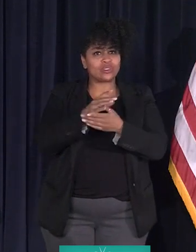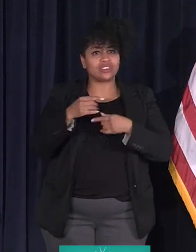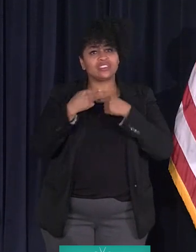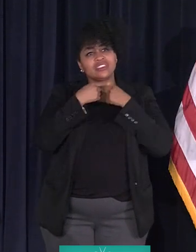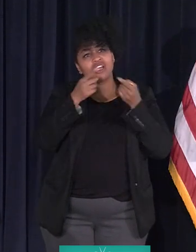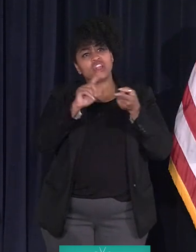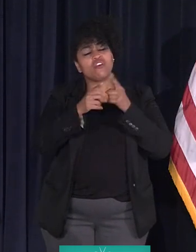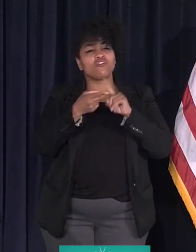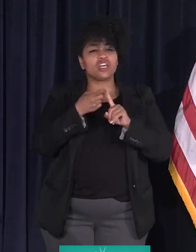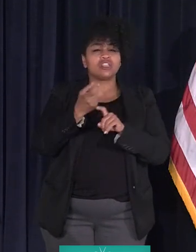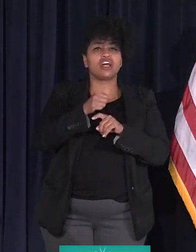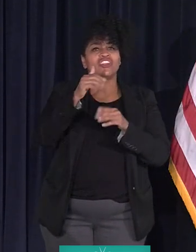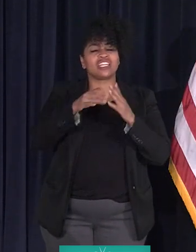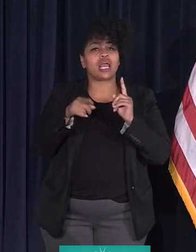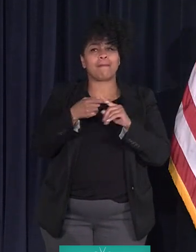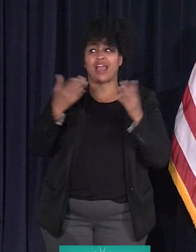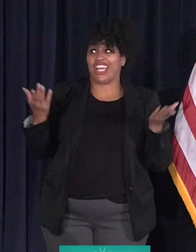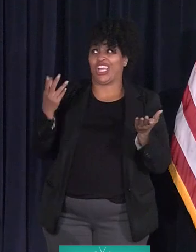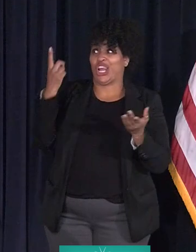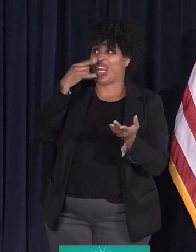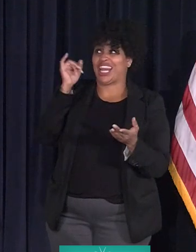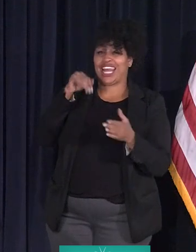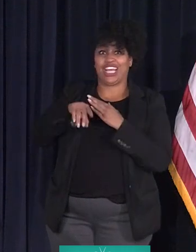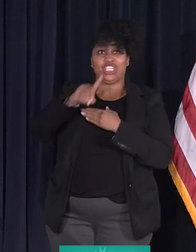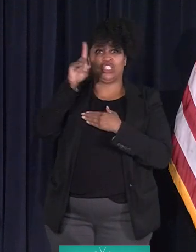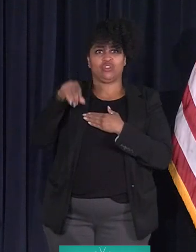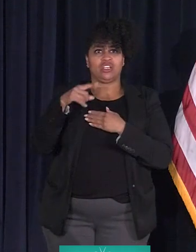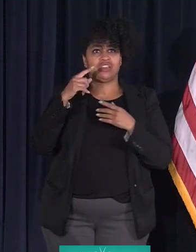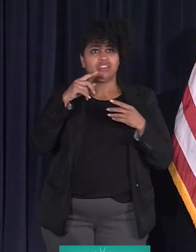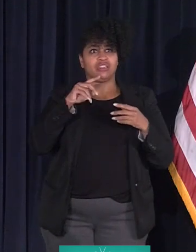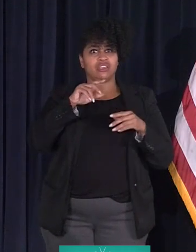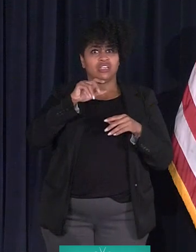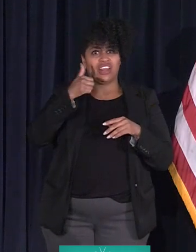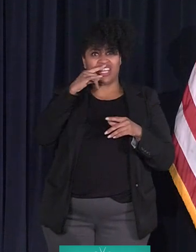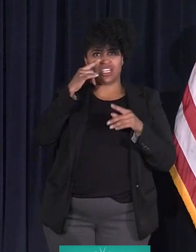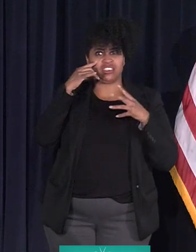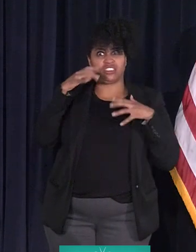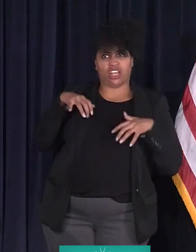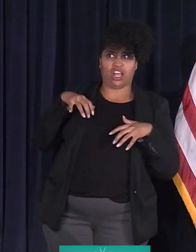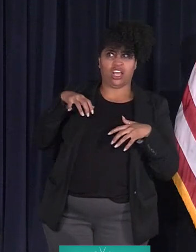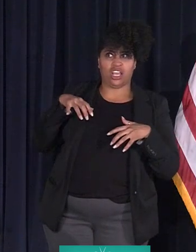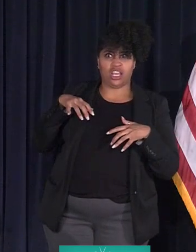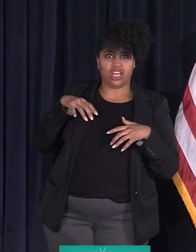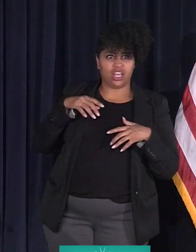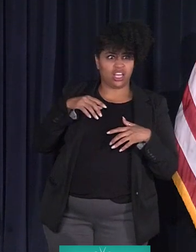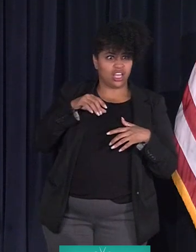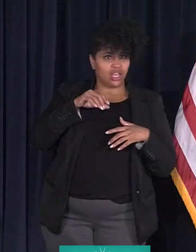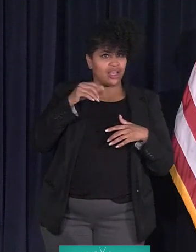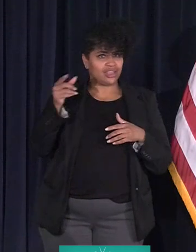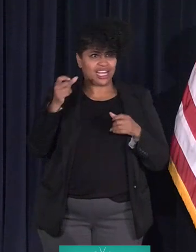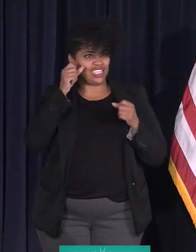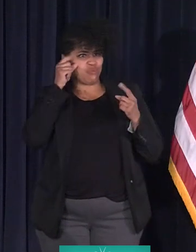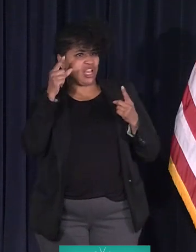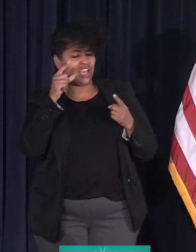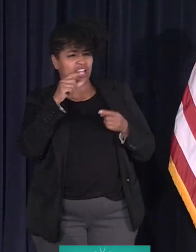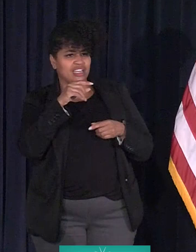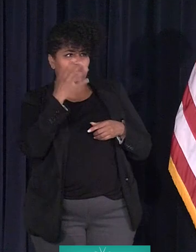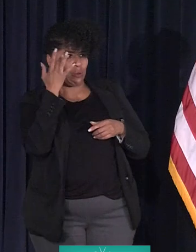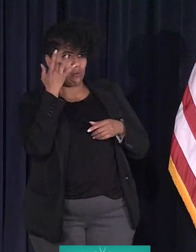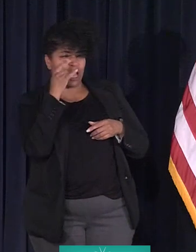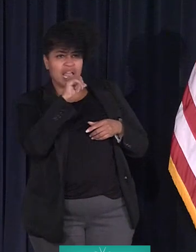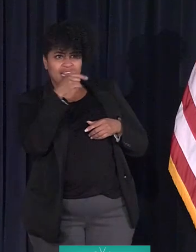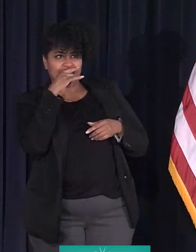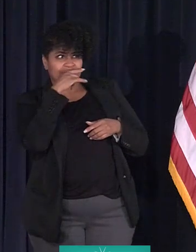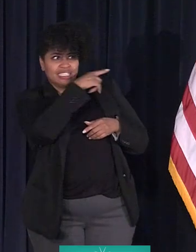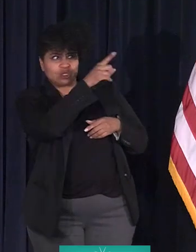tell their friends from other cities about the blight in Detroit, they're shocked that the people from other cities don't have this kind of